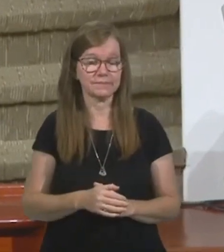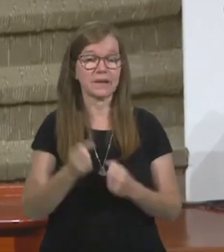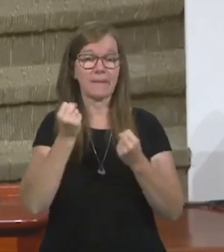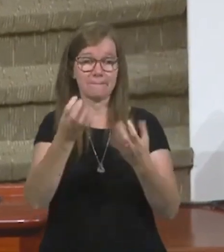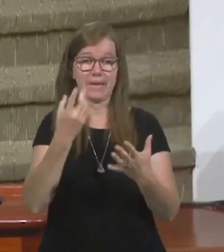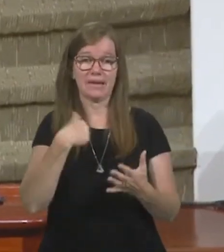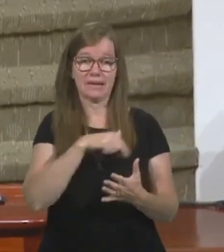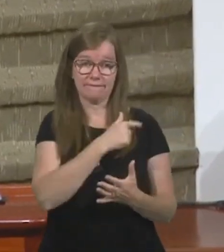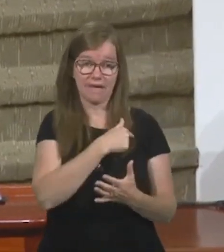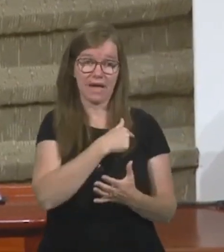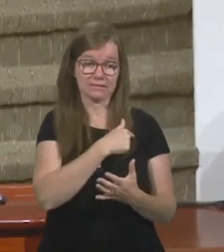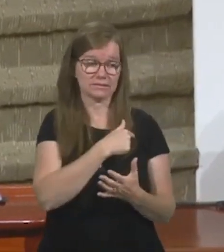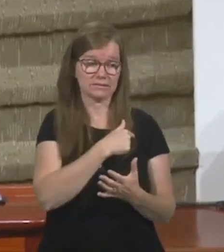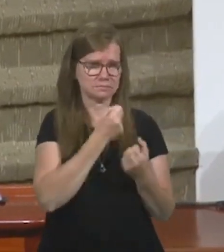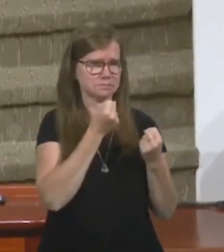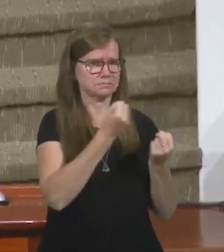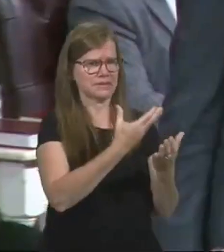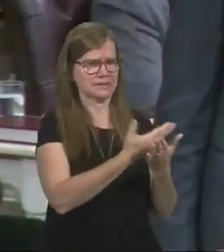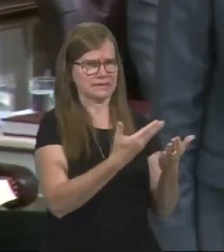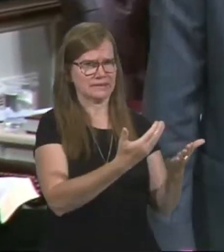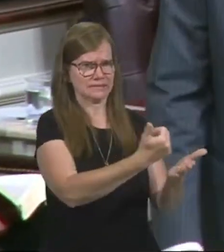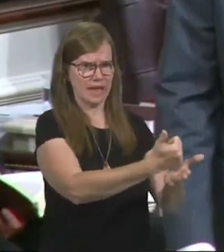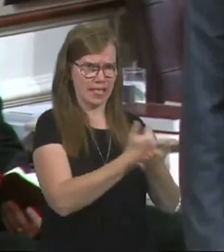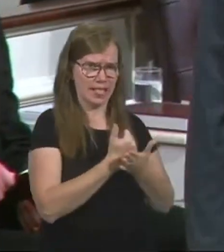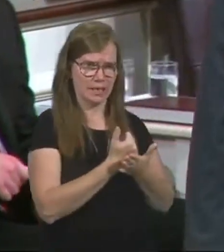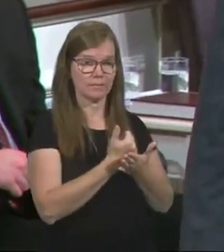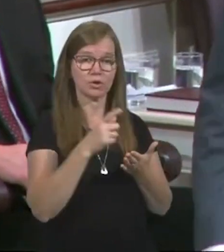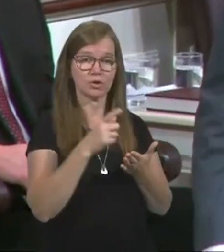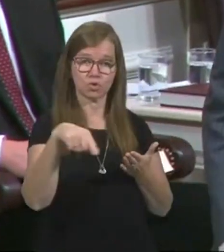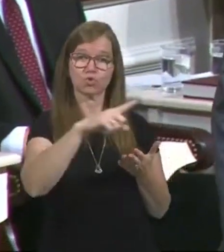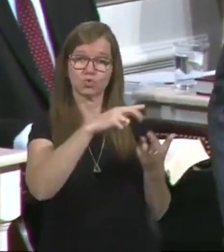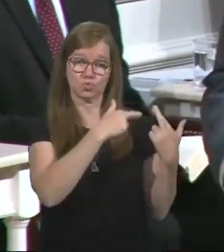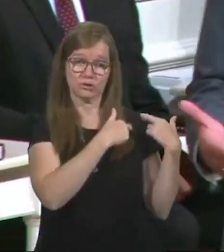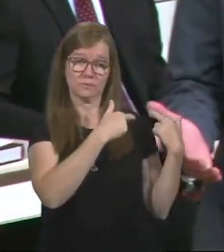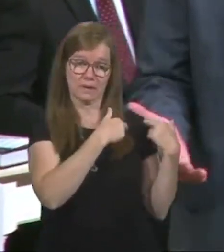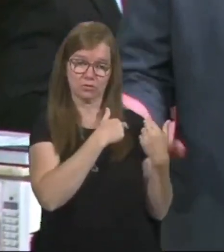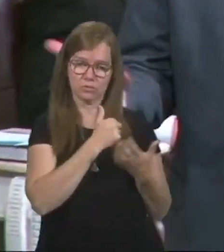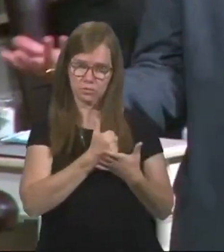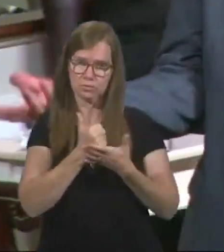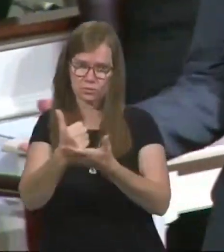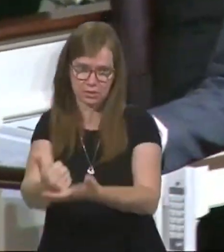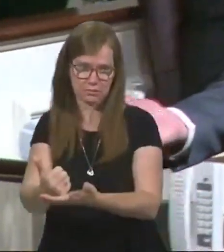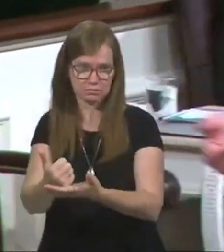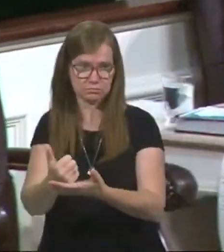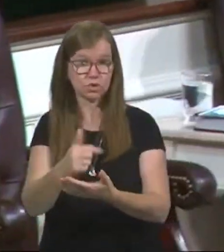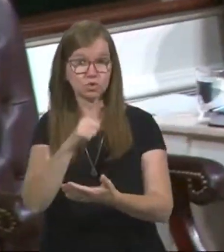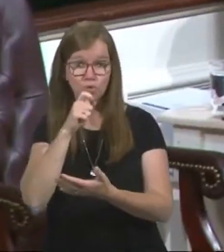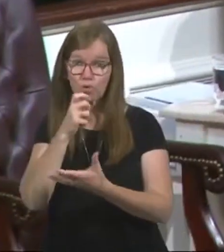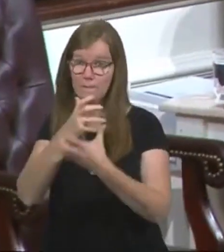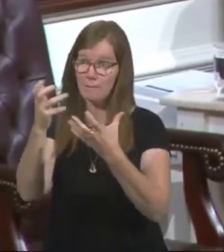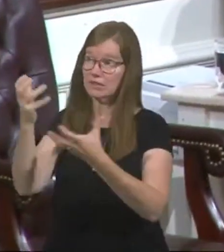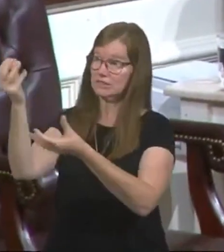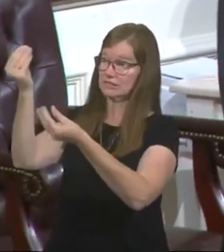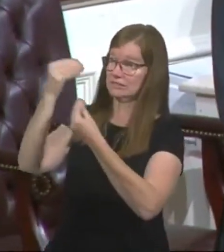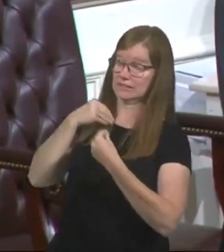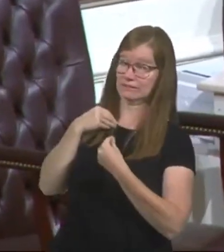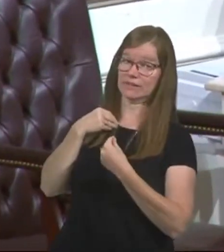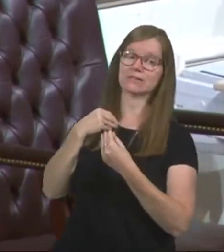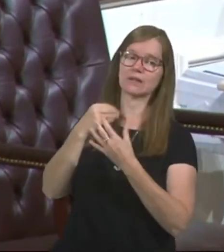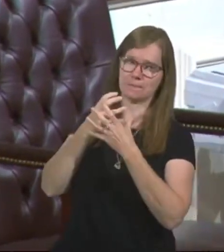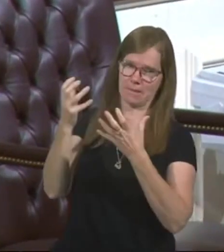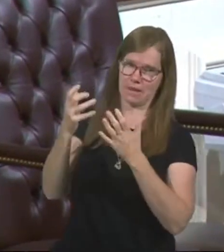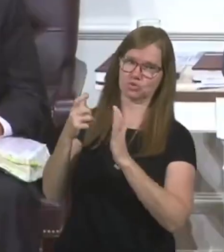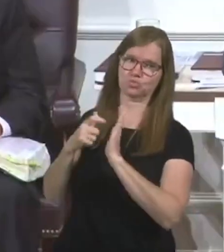Many of us, we've been helped by so many things. You're responsible for what you help. To whom much is given, much will be